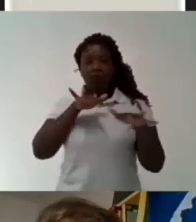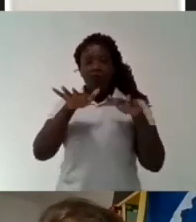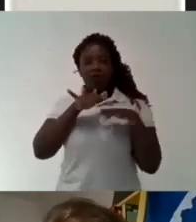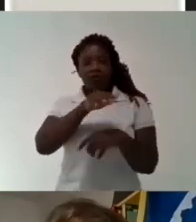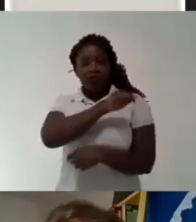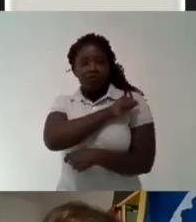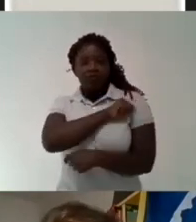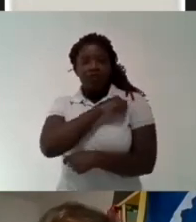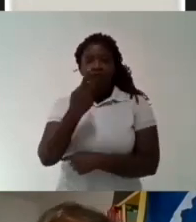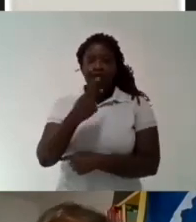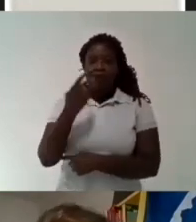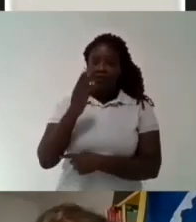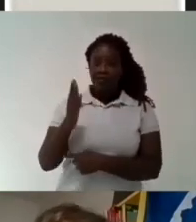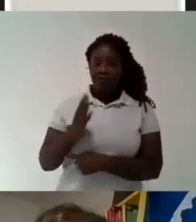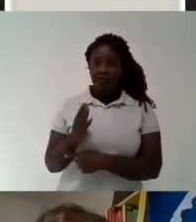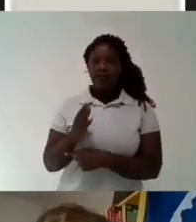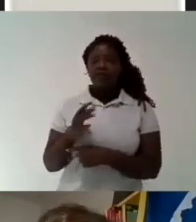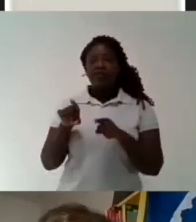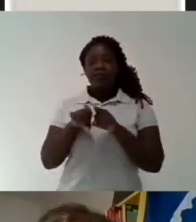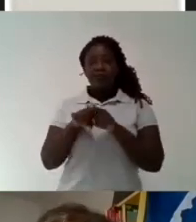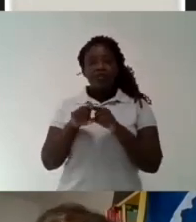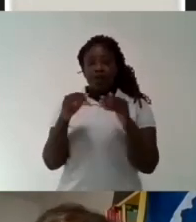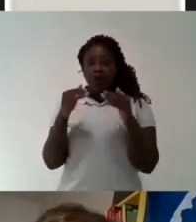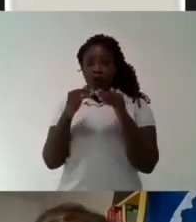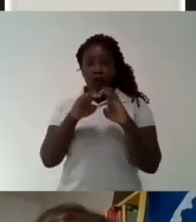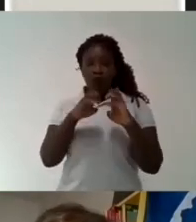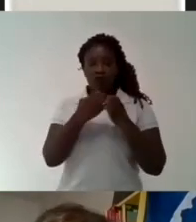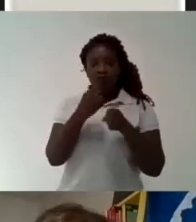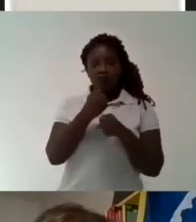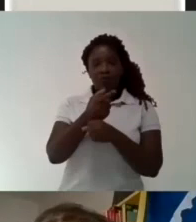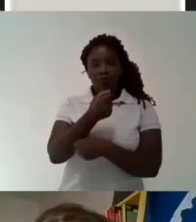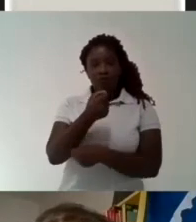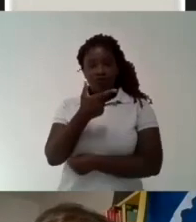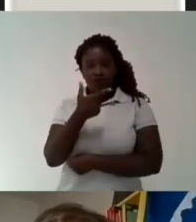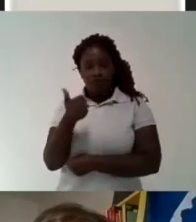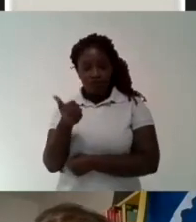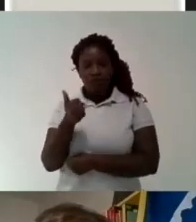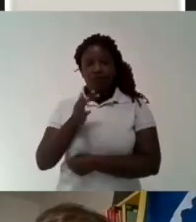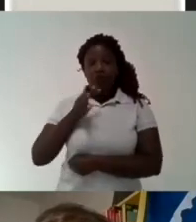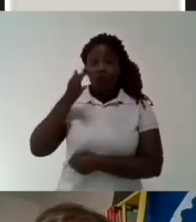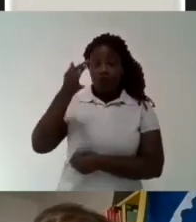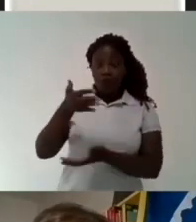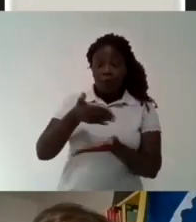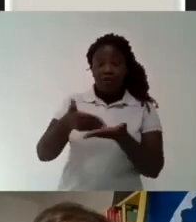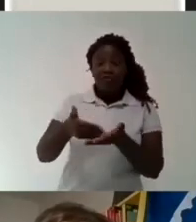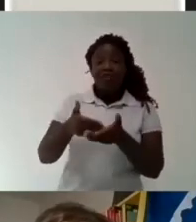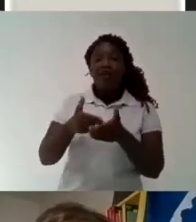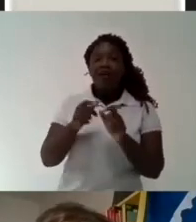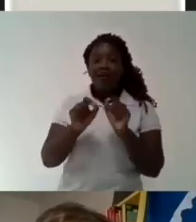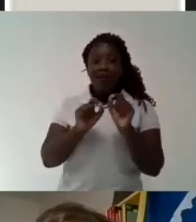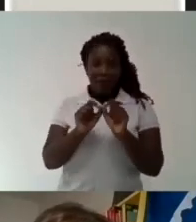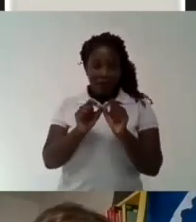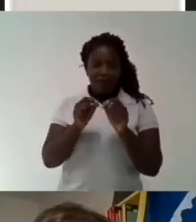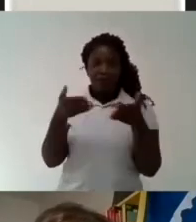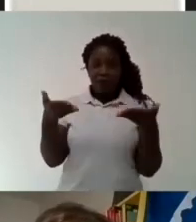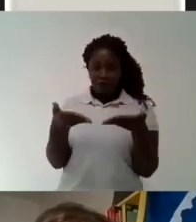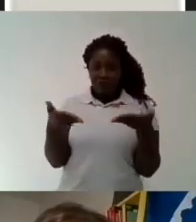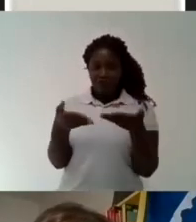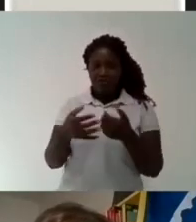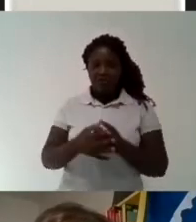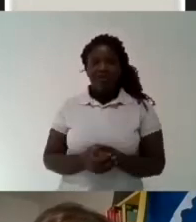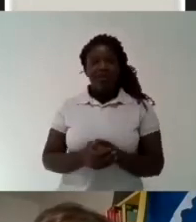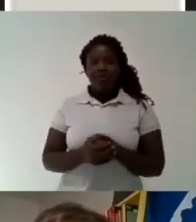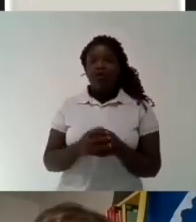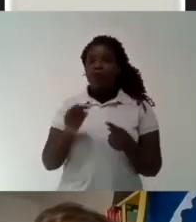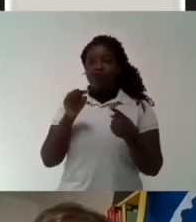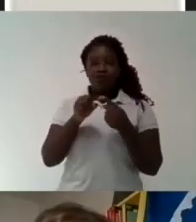2021 An event that promotes the debate about education and the student movement